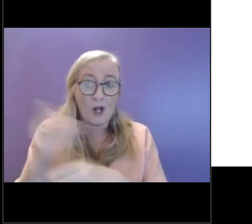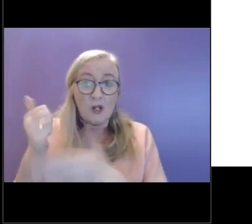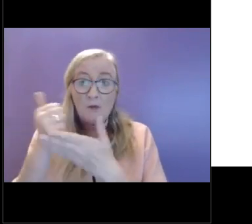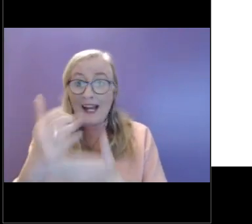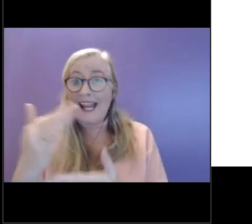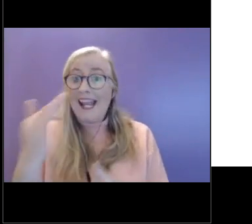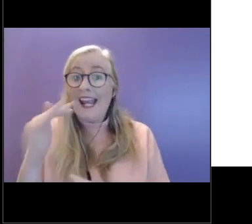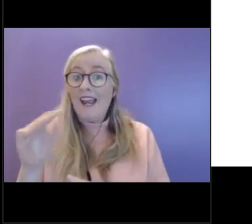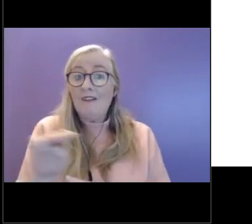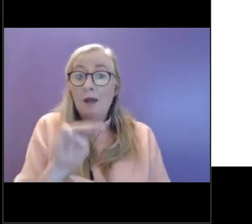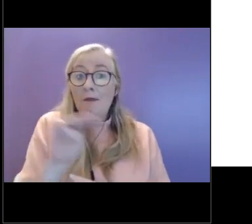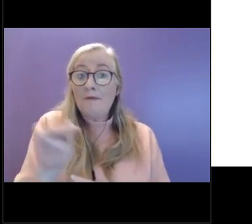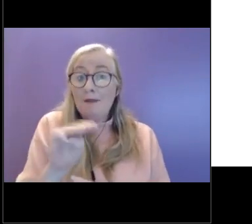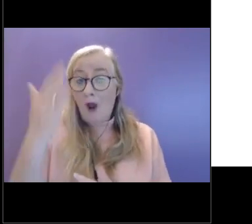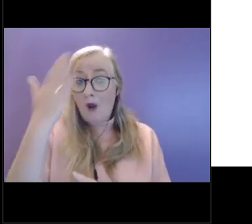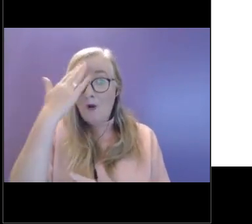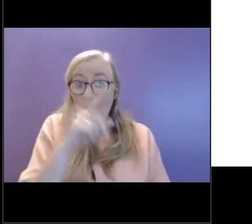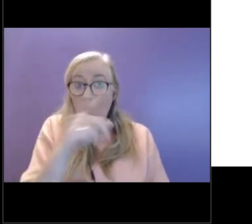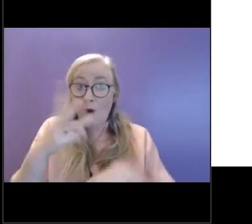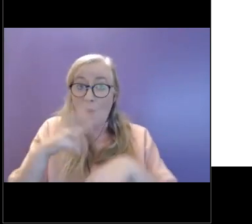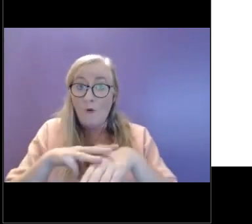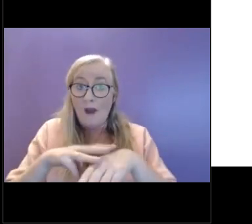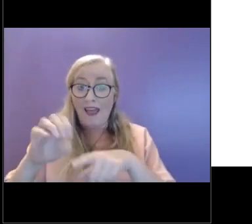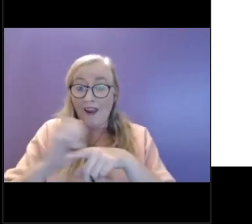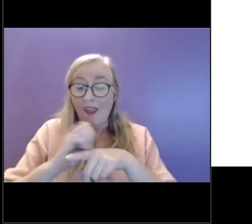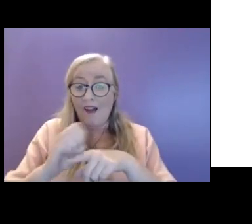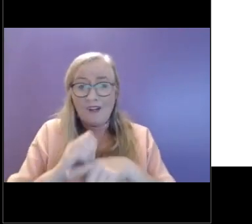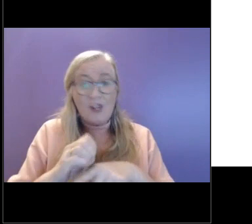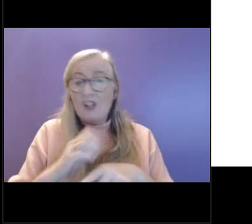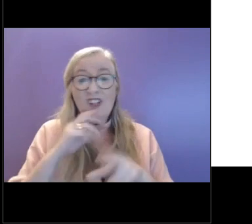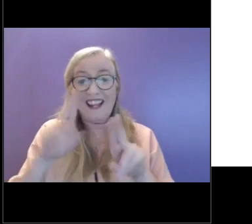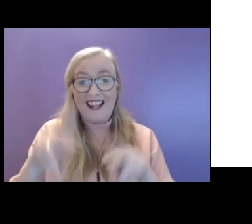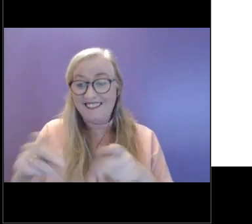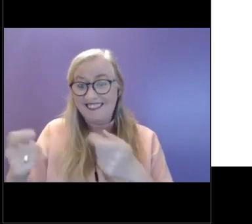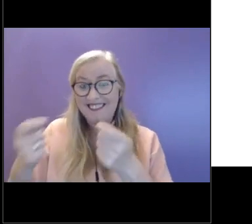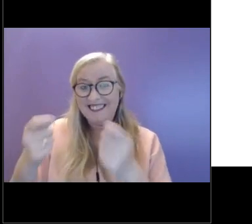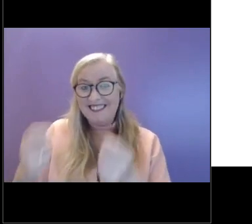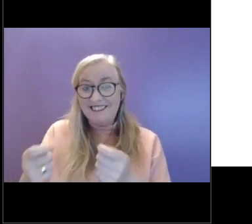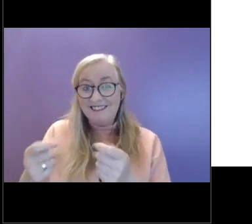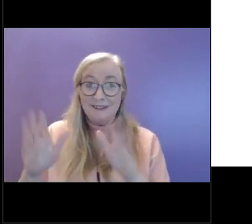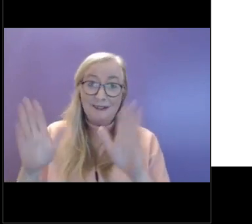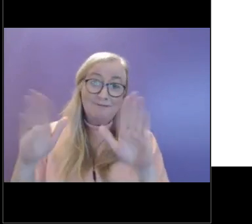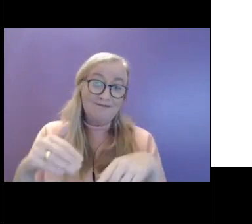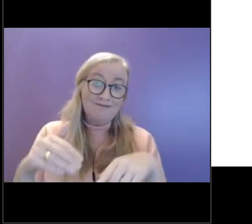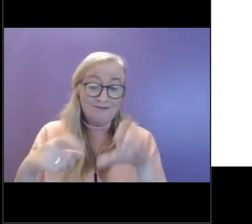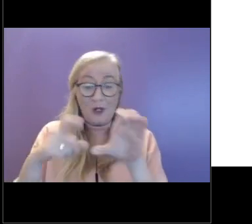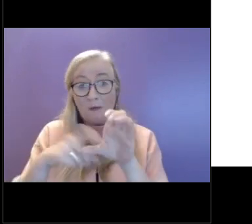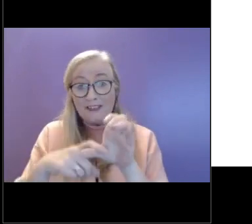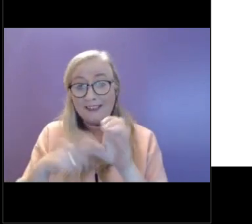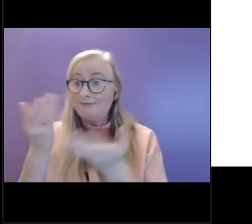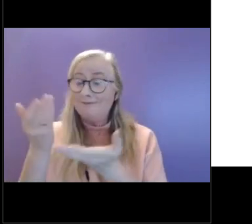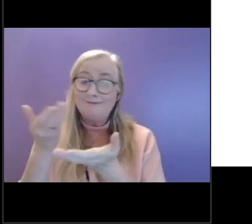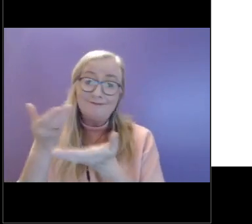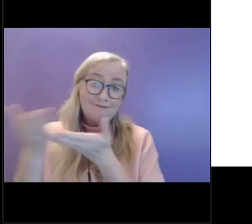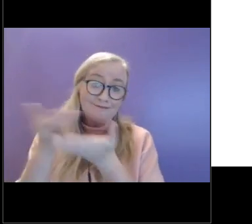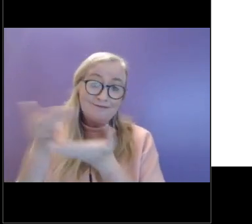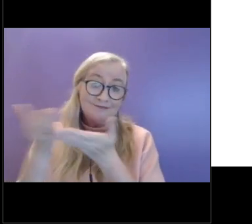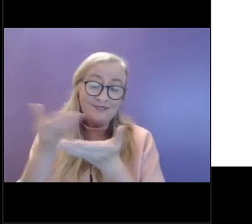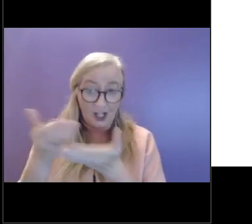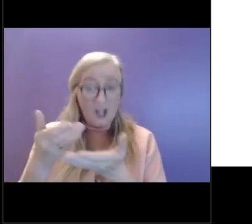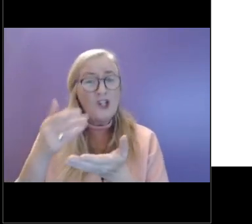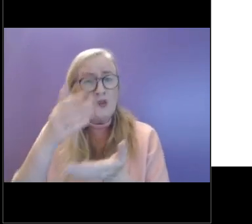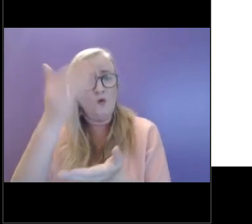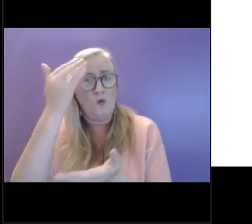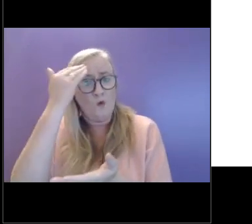enough, you don't actually have to say what's going on. It can just be to sit down for a cup of tea or whatever it is that you feel supported